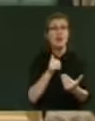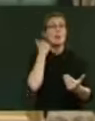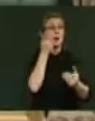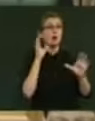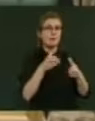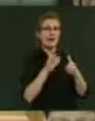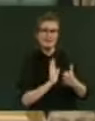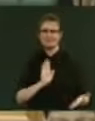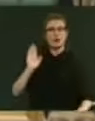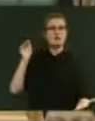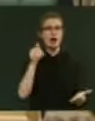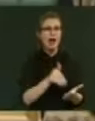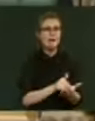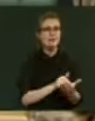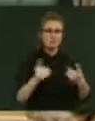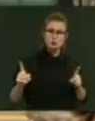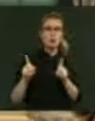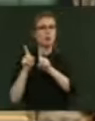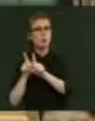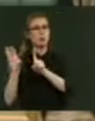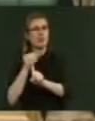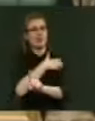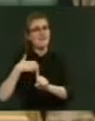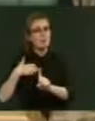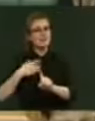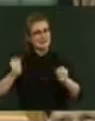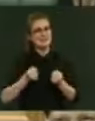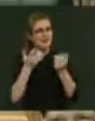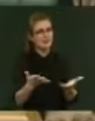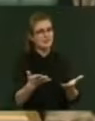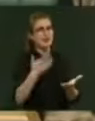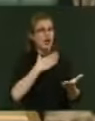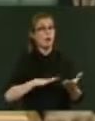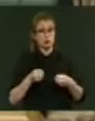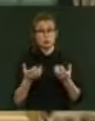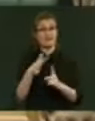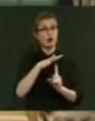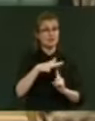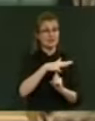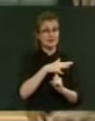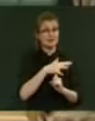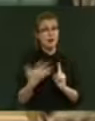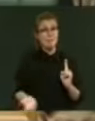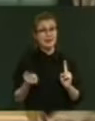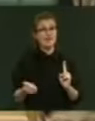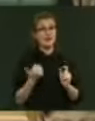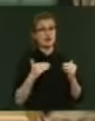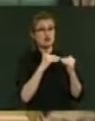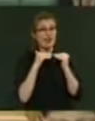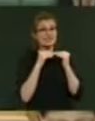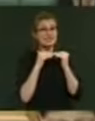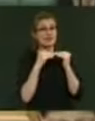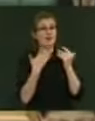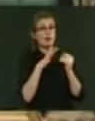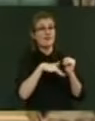Government. Mr Speaker, want to put it all in a bit of context. Benefit rates for families with children will rise